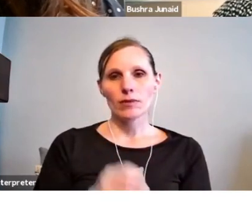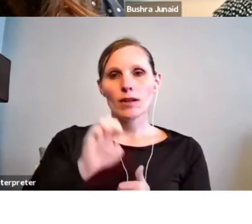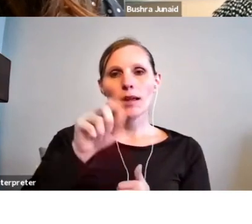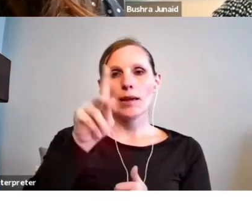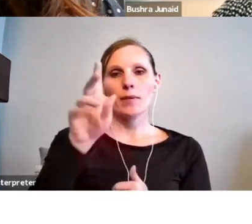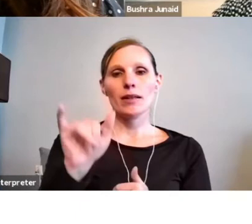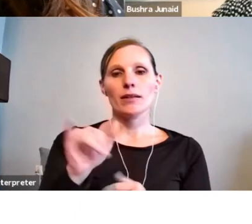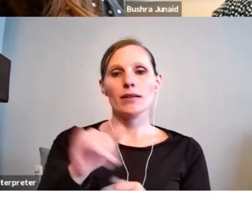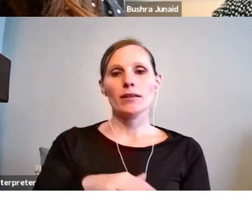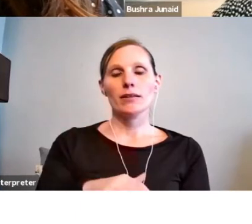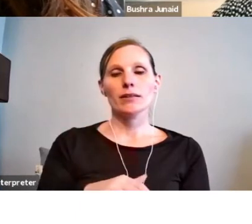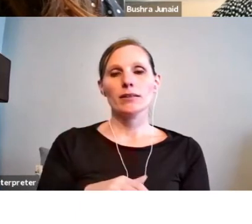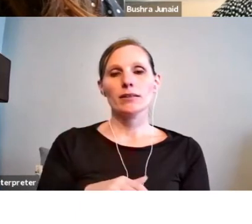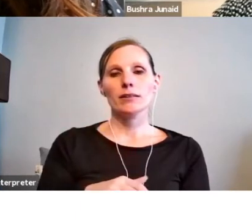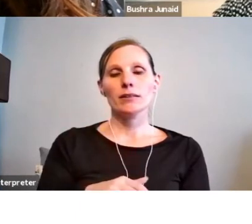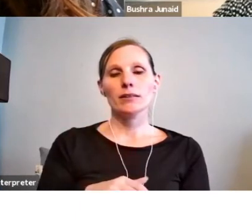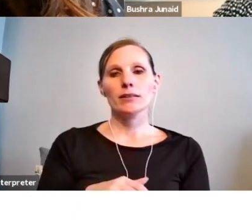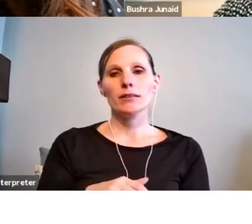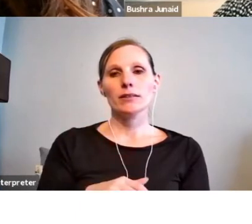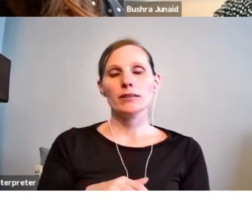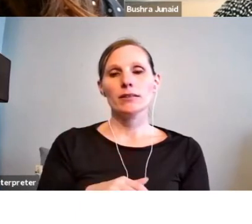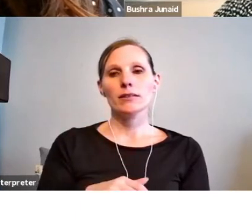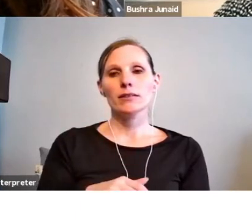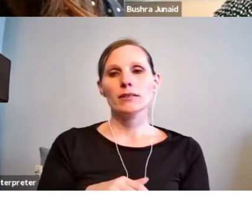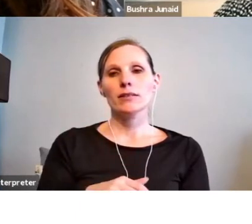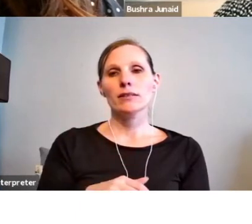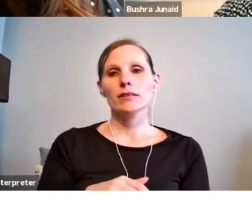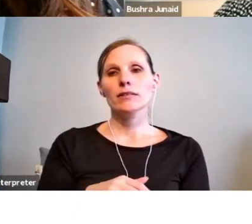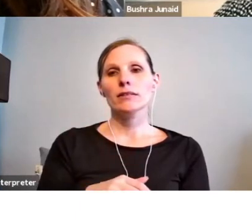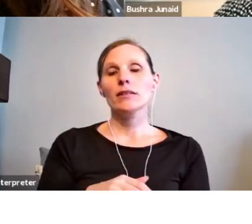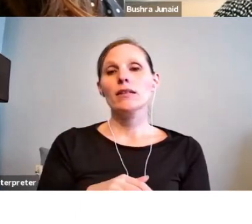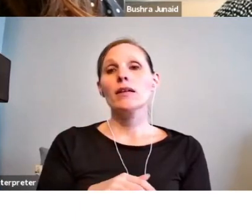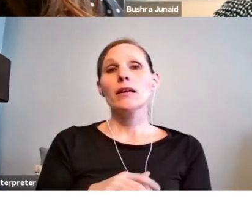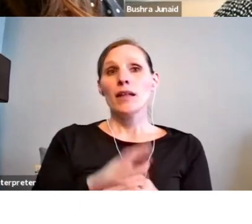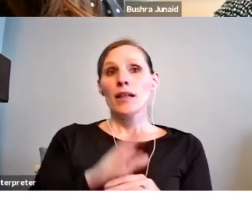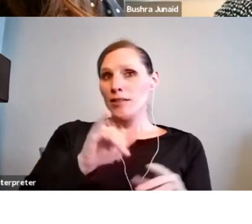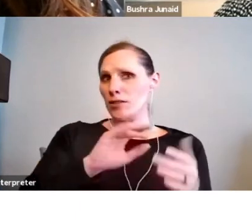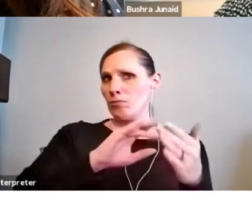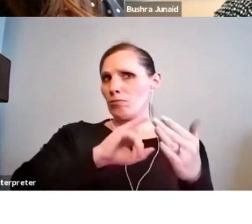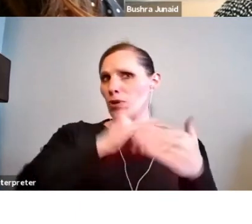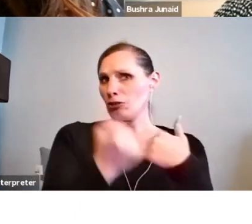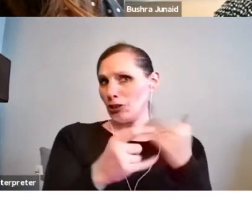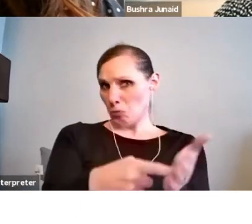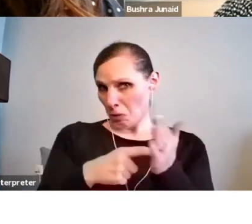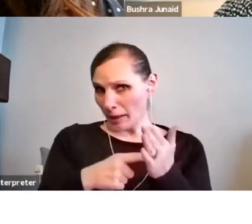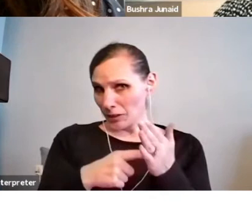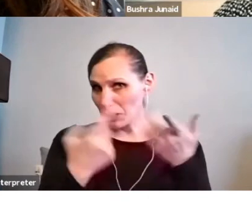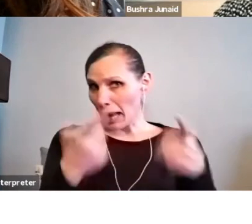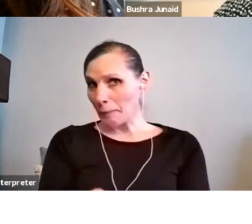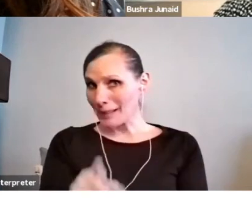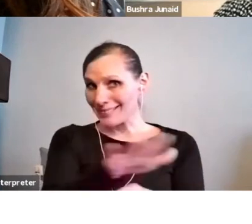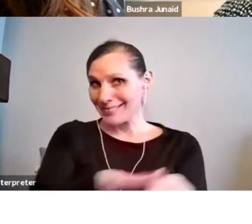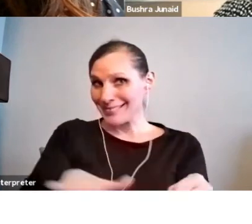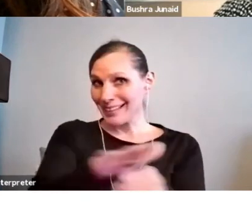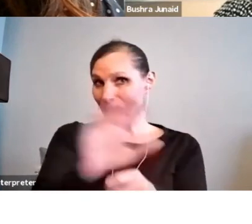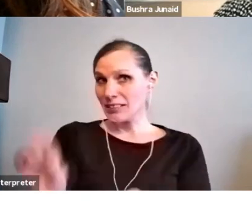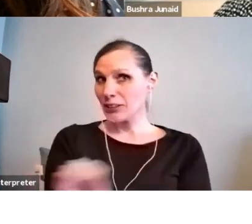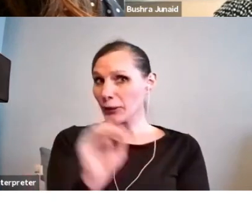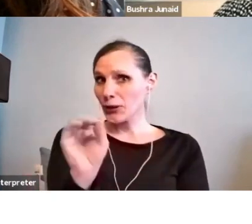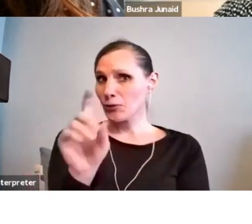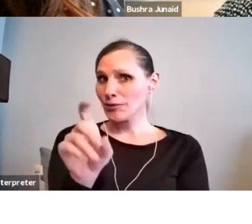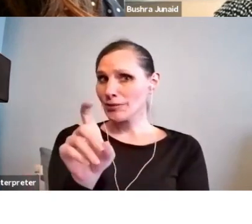And just about the in terms of a project taking place in Ontario, I believe for this program,